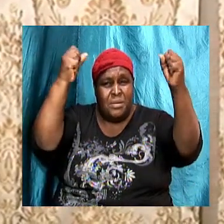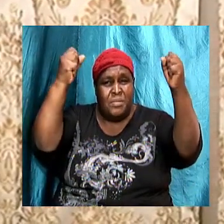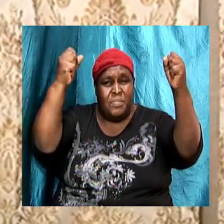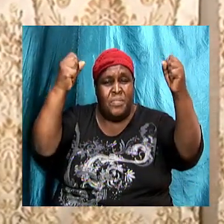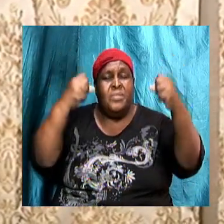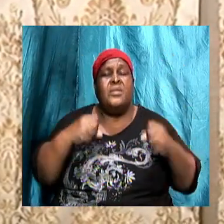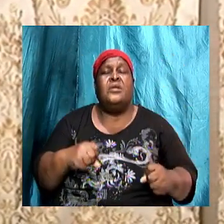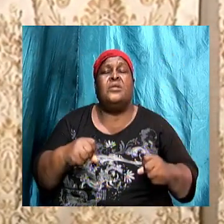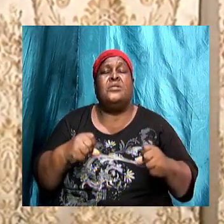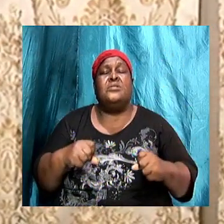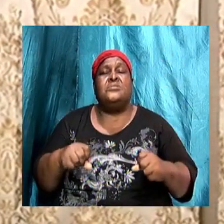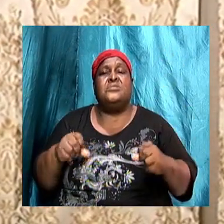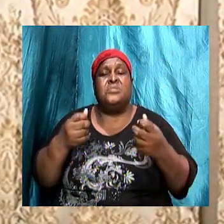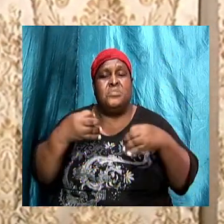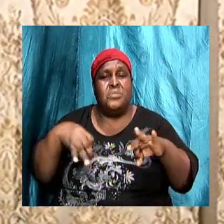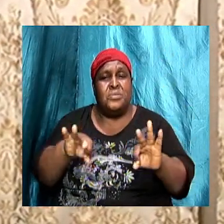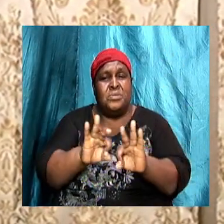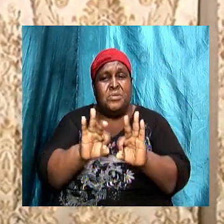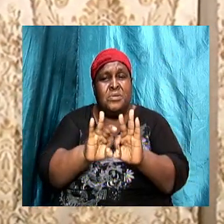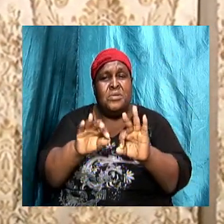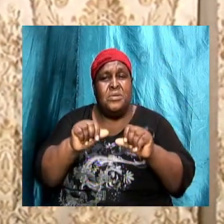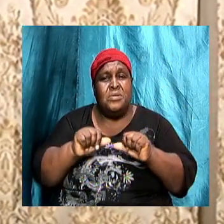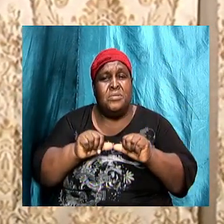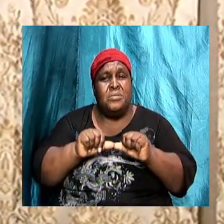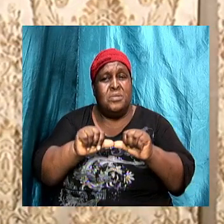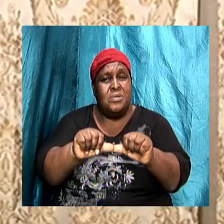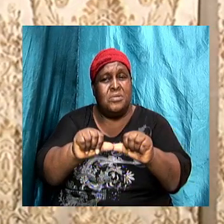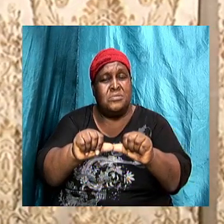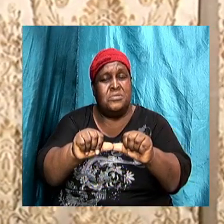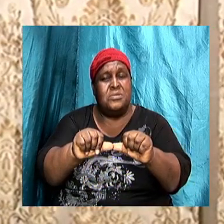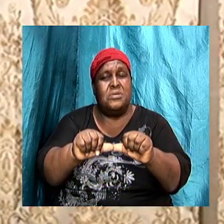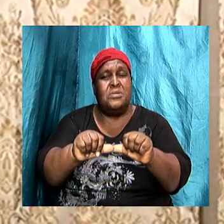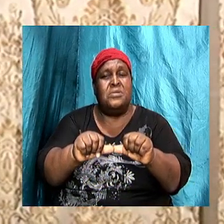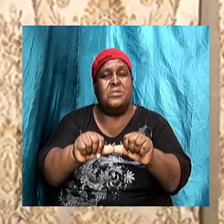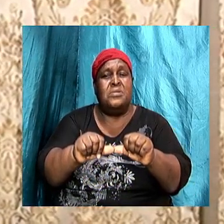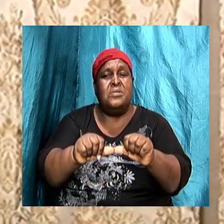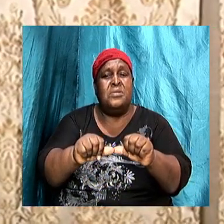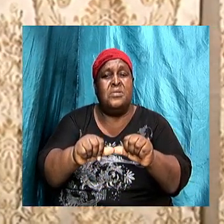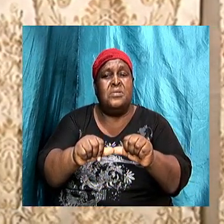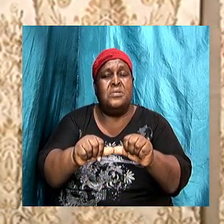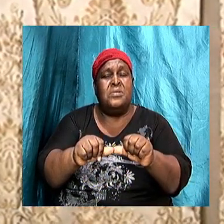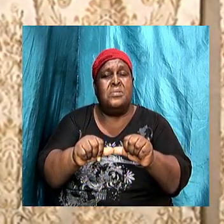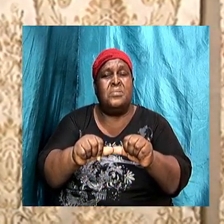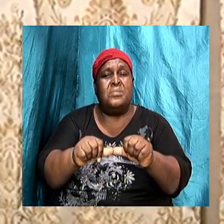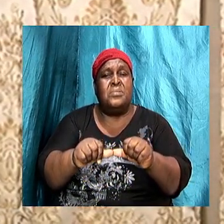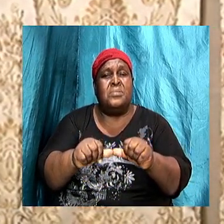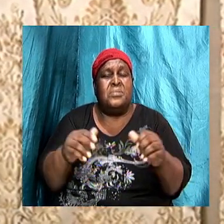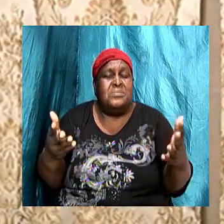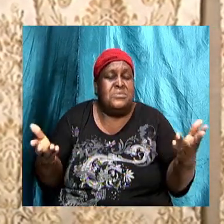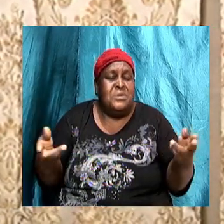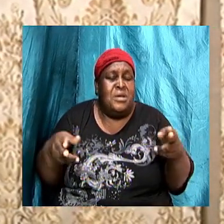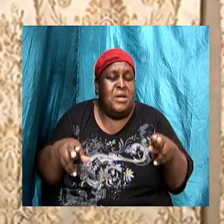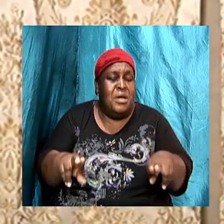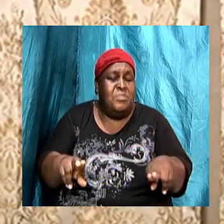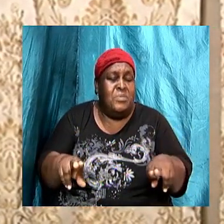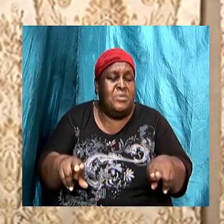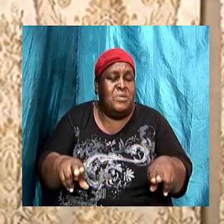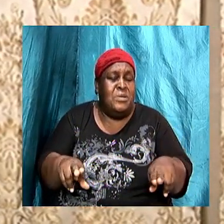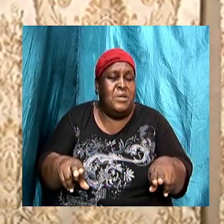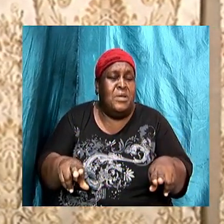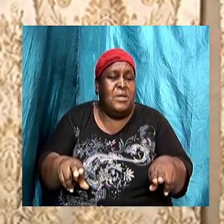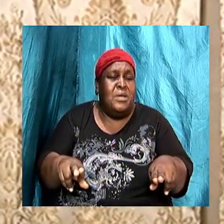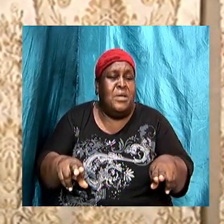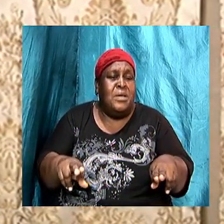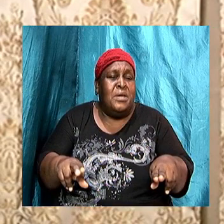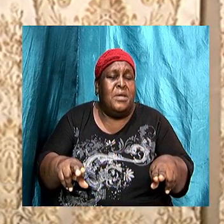to continue along the line that we were going given what is happening and what the repercussions the